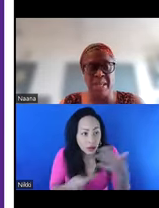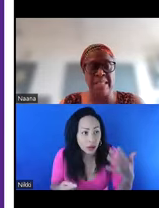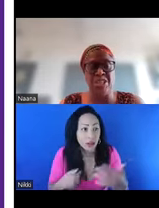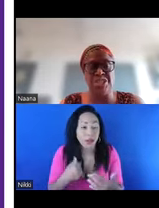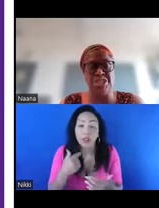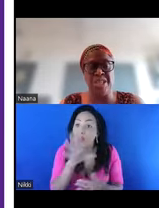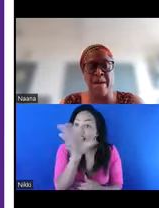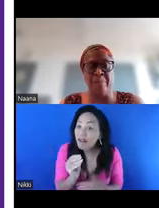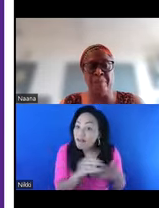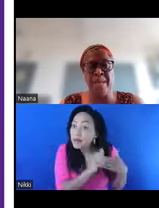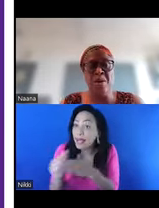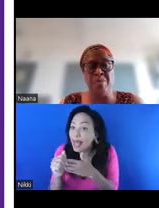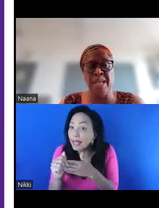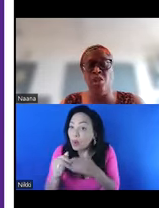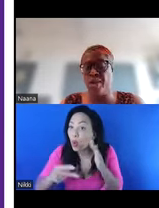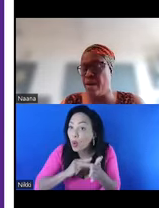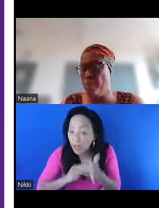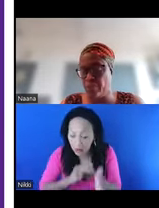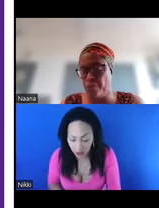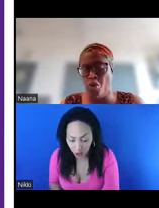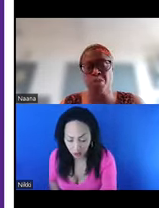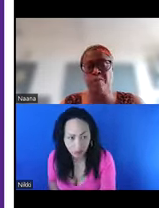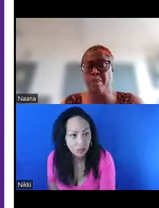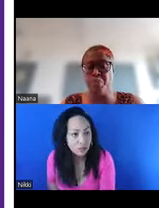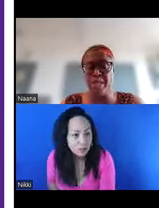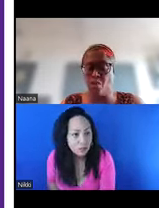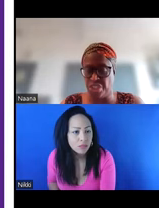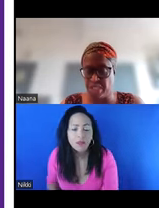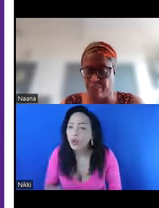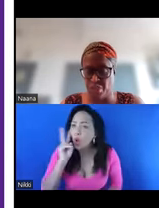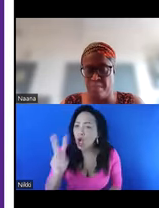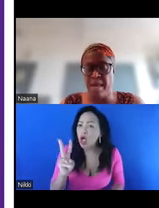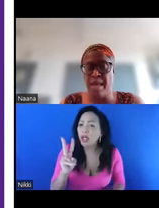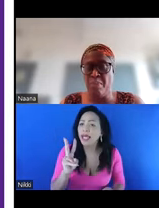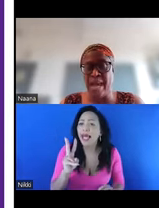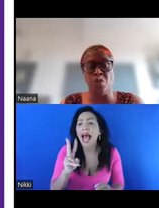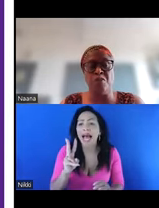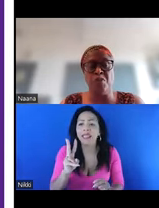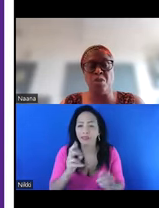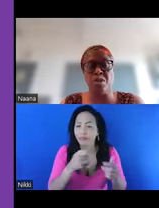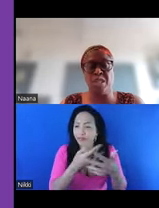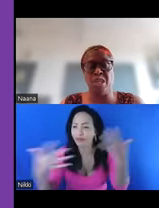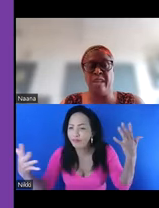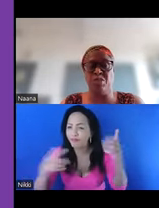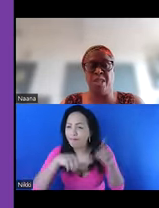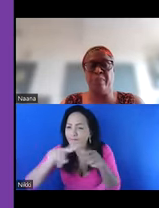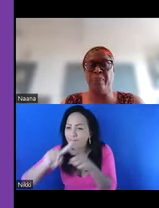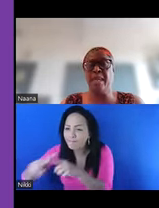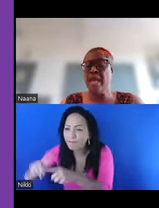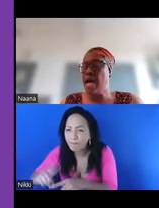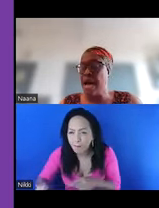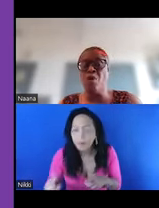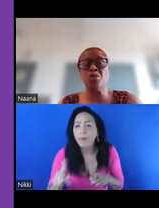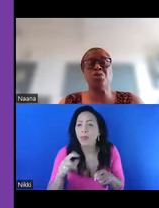organization. I'm really looking at multiple forms of abuse and not just FGM. But I want to focus today on FGM.